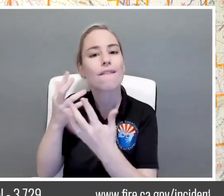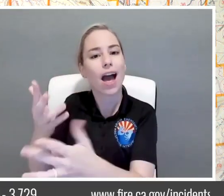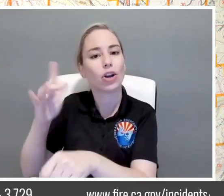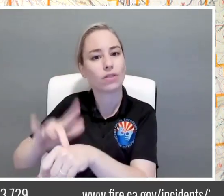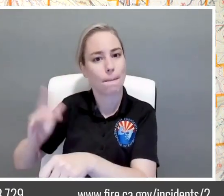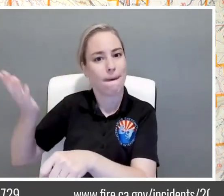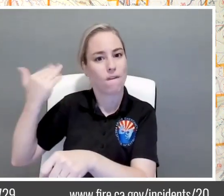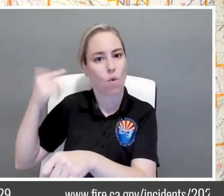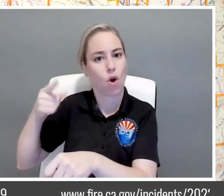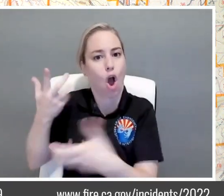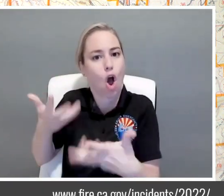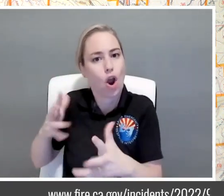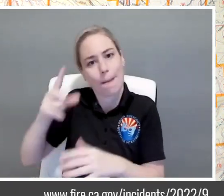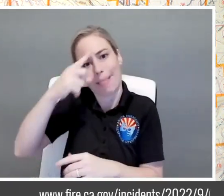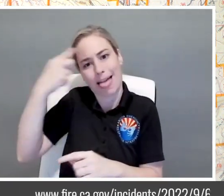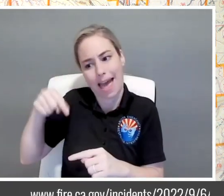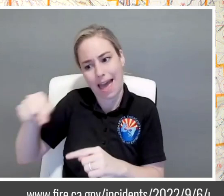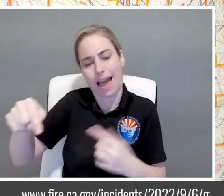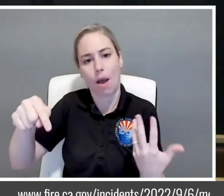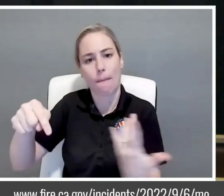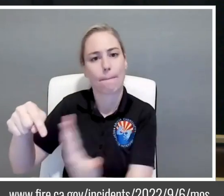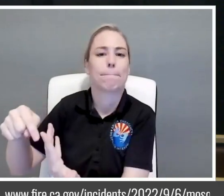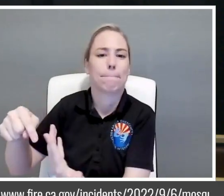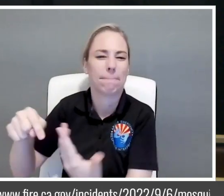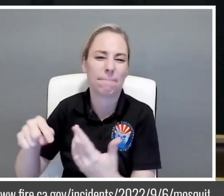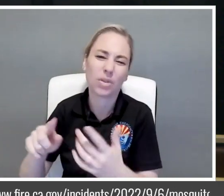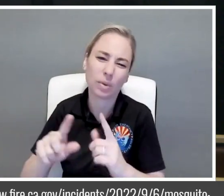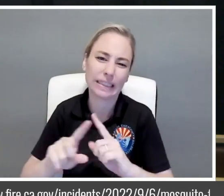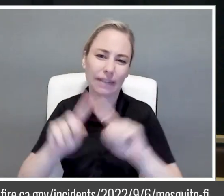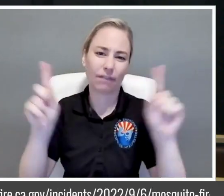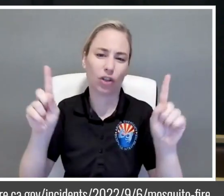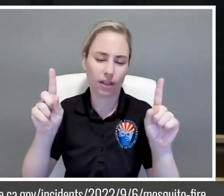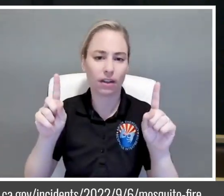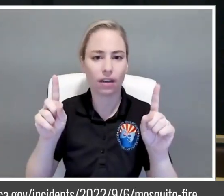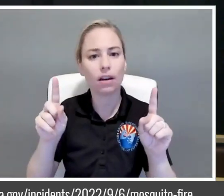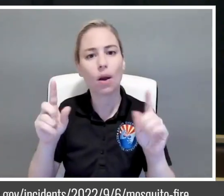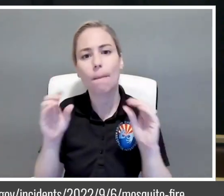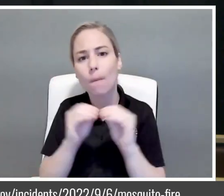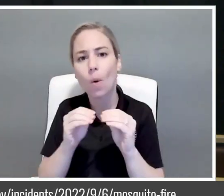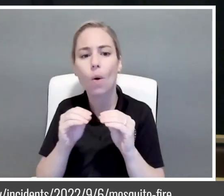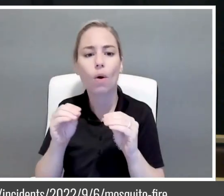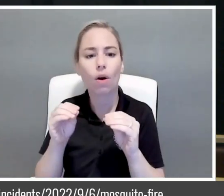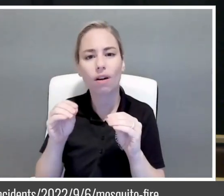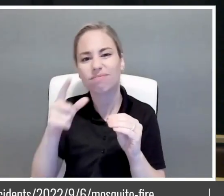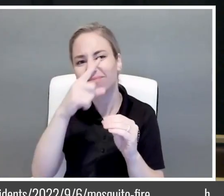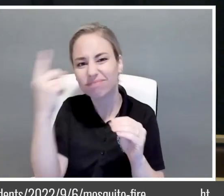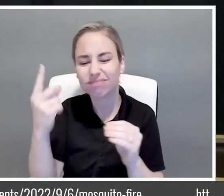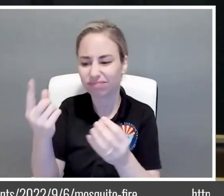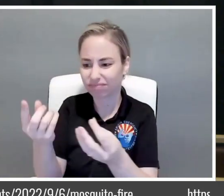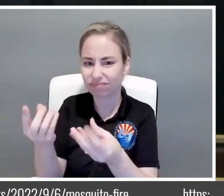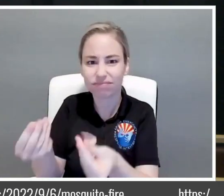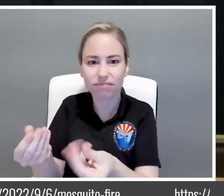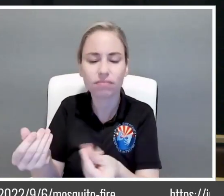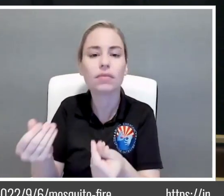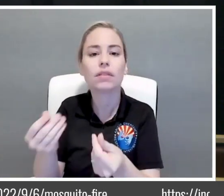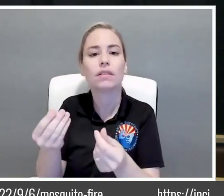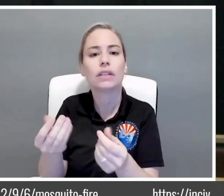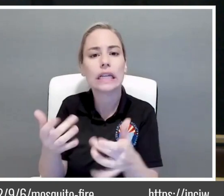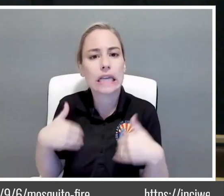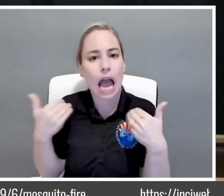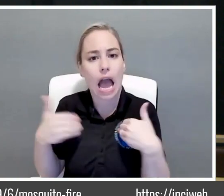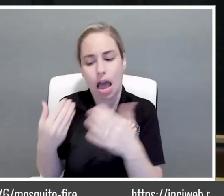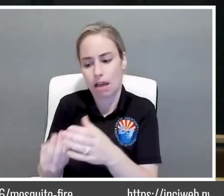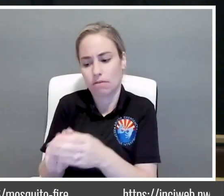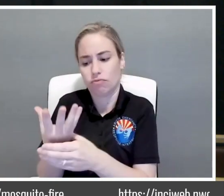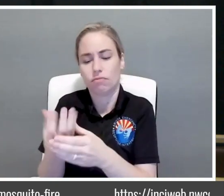different fuel type a lot of brush and a lot of snags and the brush is fairly fairly young so it's not necessarily willing to